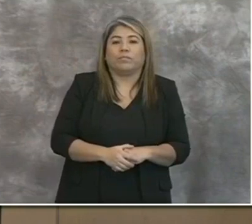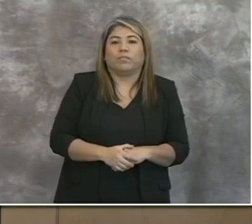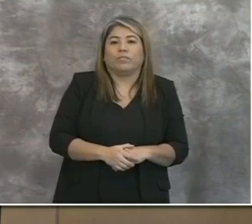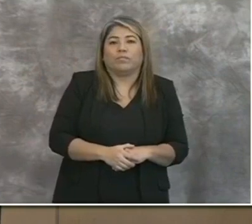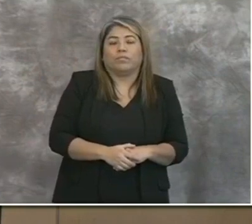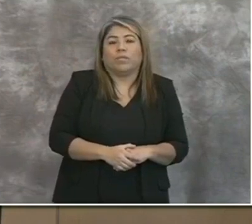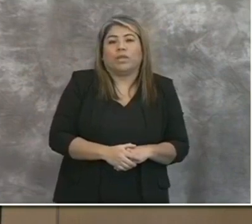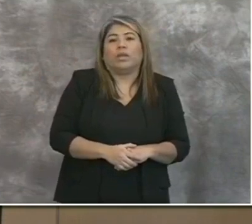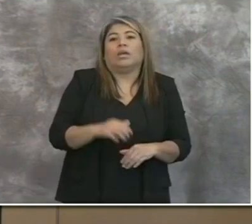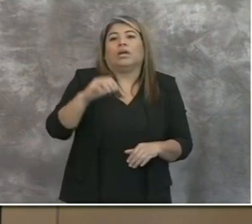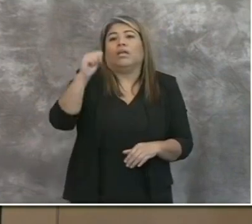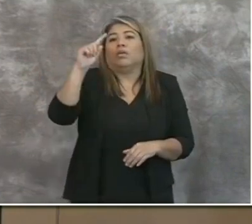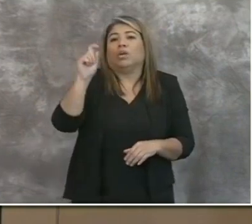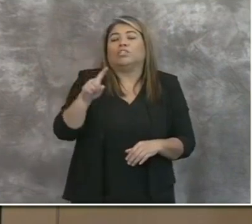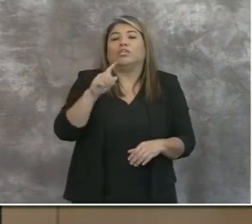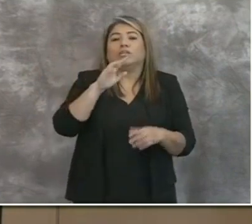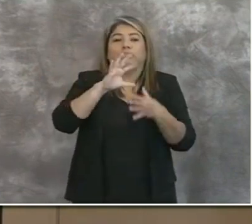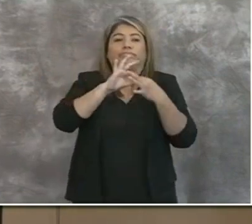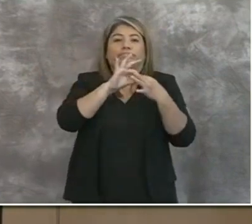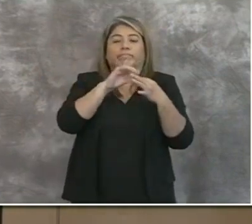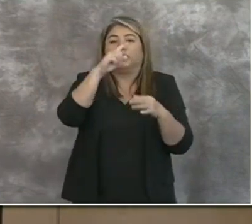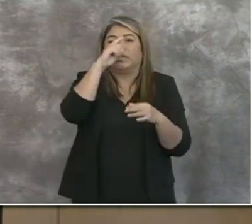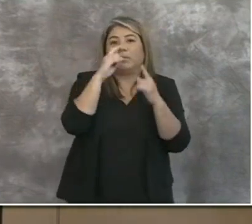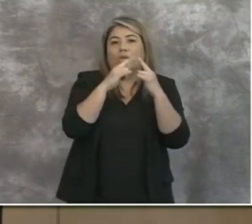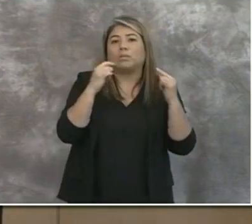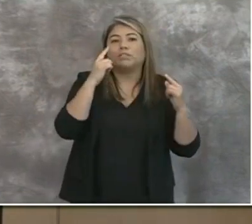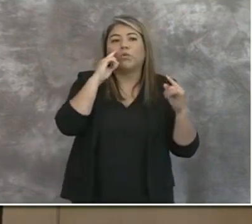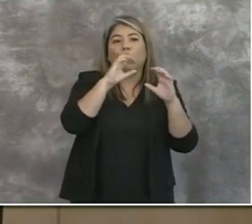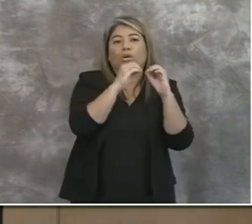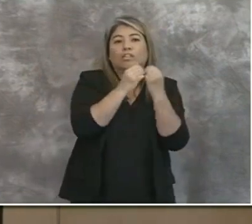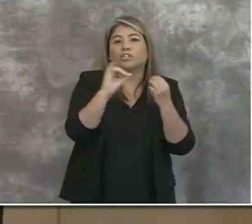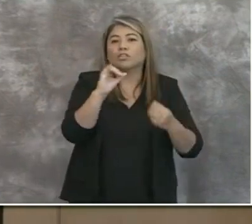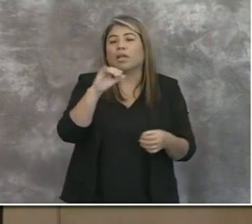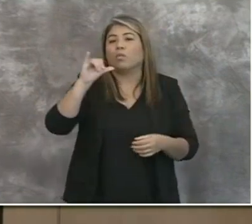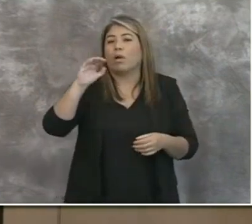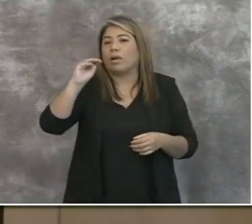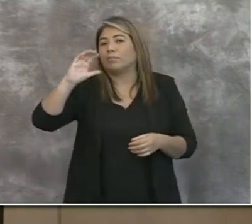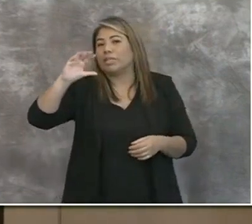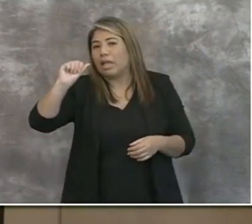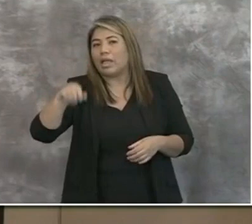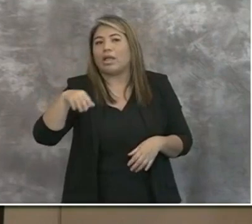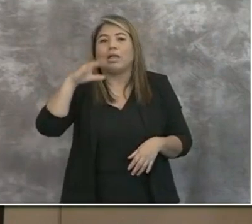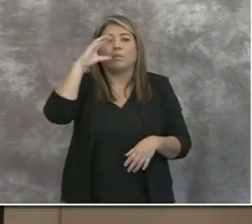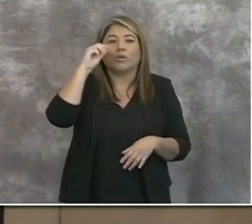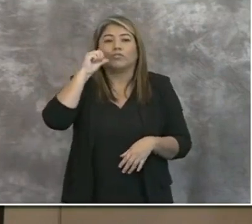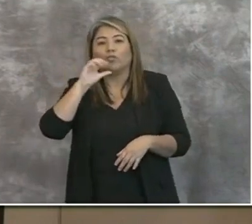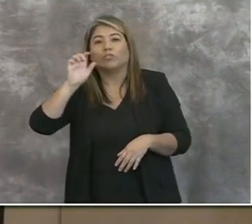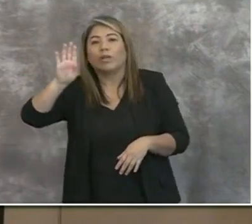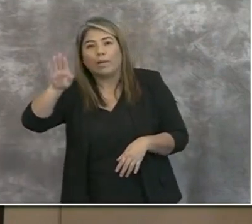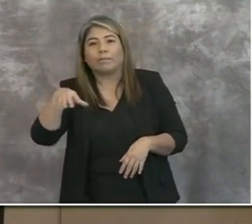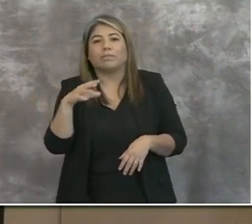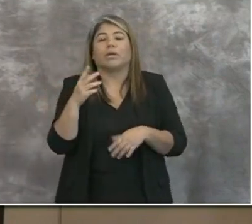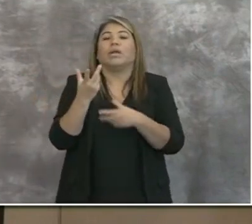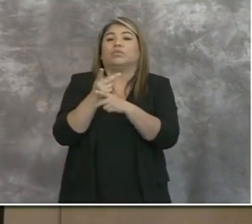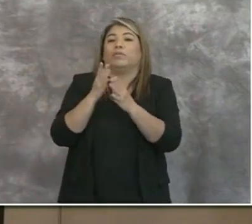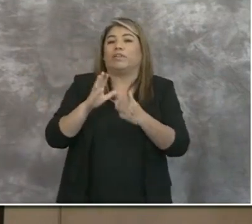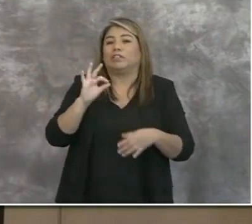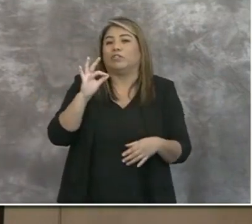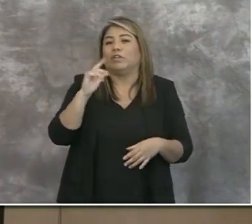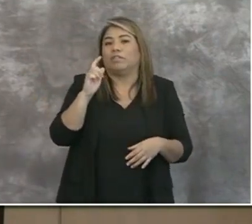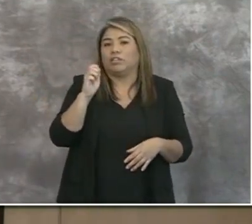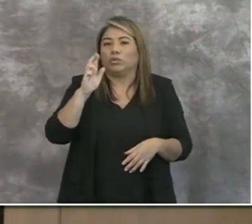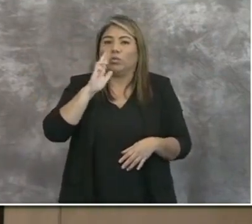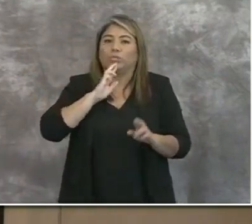This next question deals with summer camps for organizations like YMCAs and Boys and Girls Clubs, and Supervisor Fletcher is going to